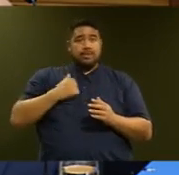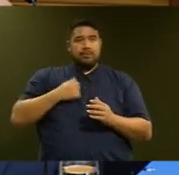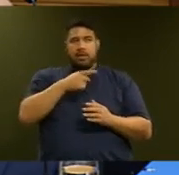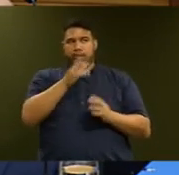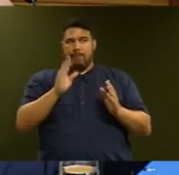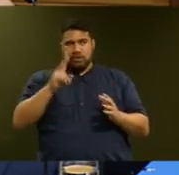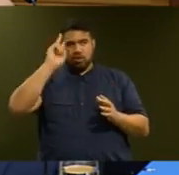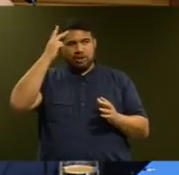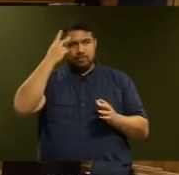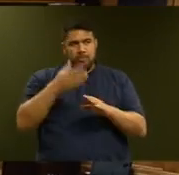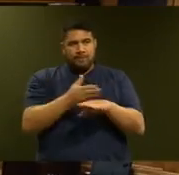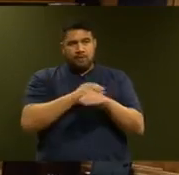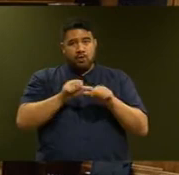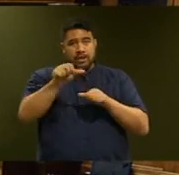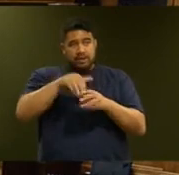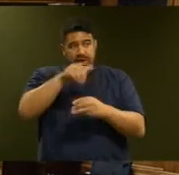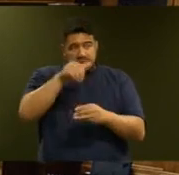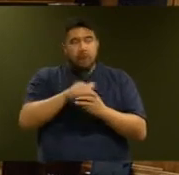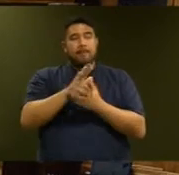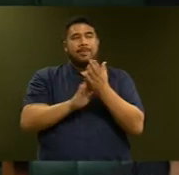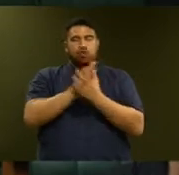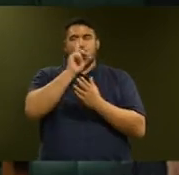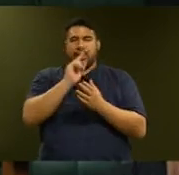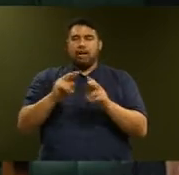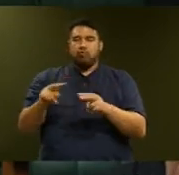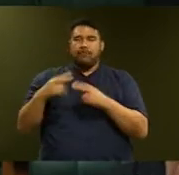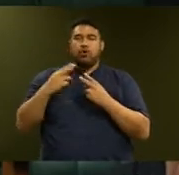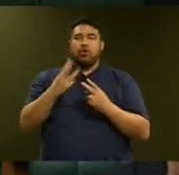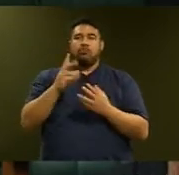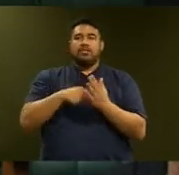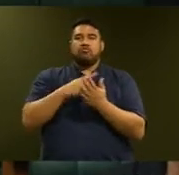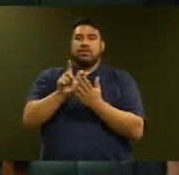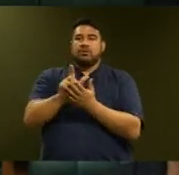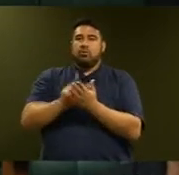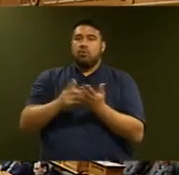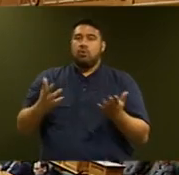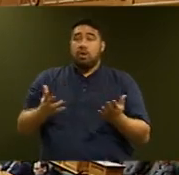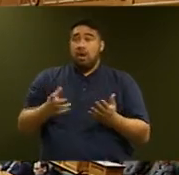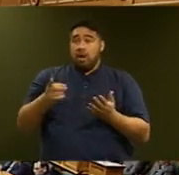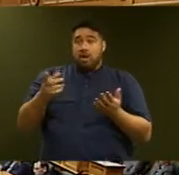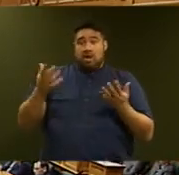law be reviewed? Mr Speaker, on behalf of the Prime Minister, that is a matter for the coalition partner.